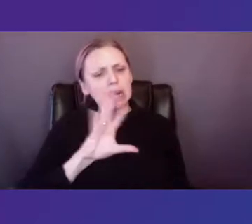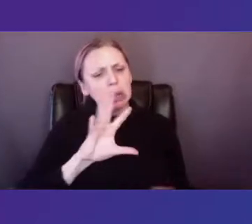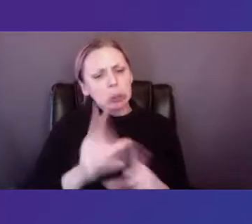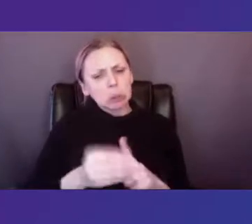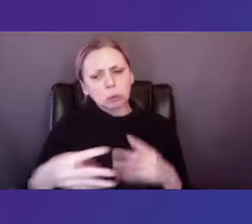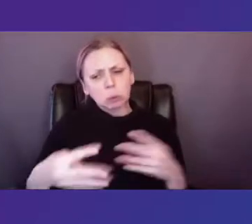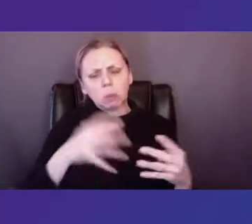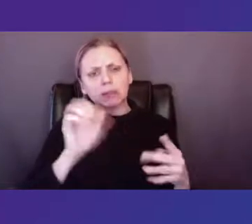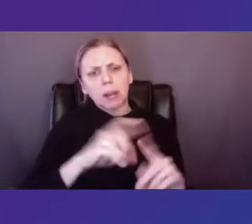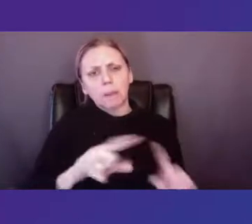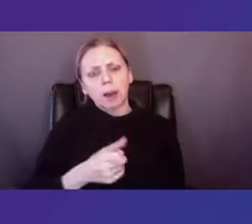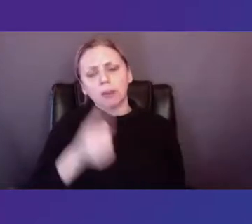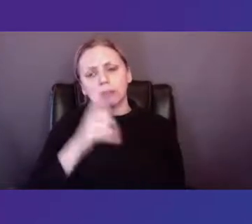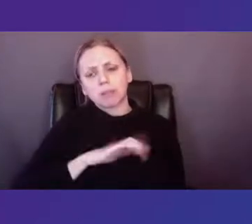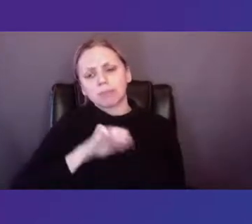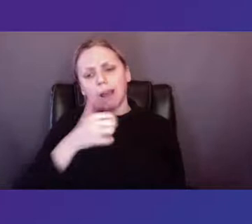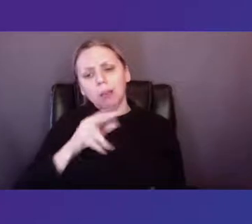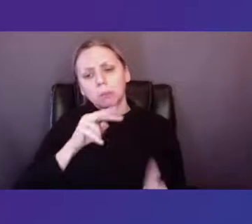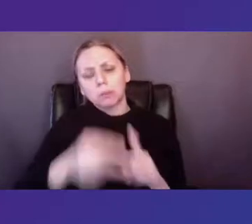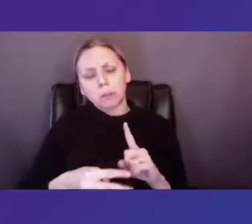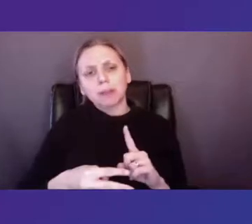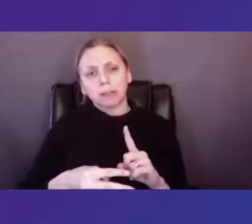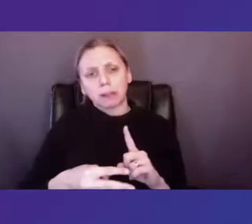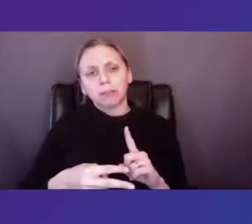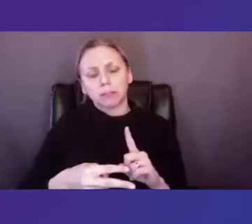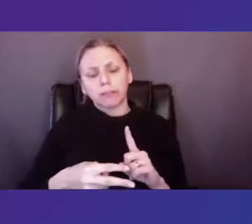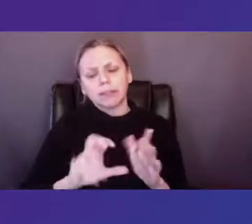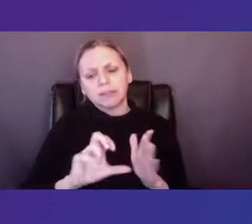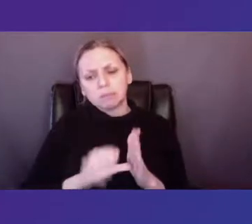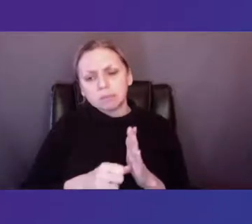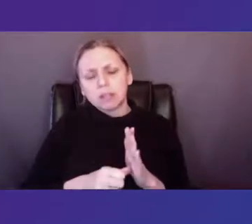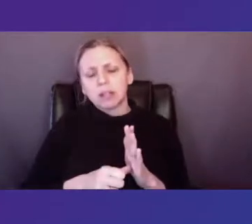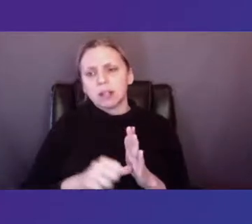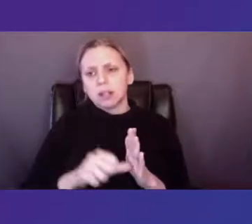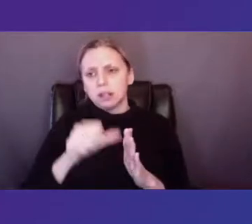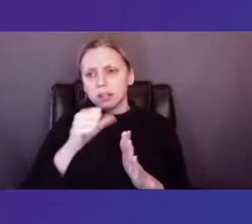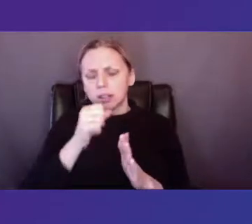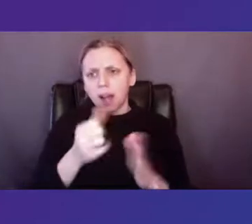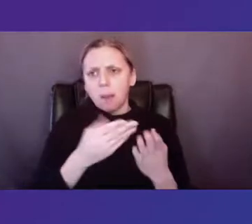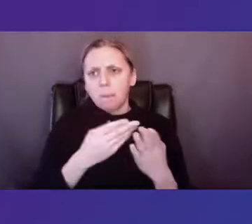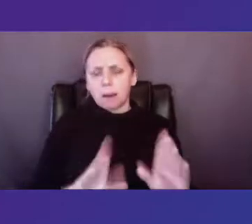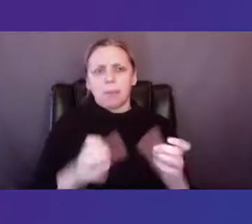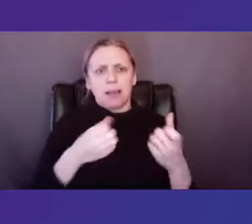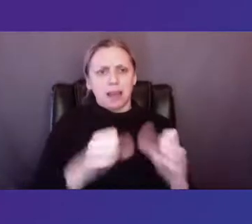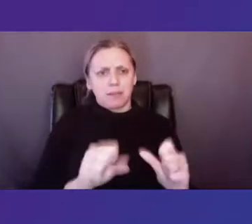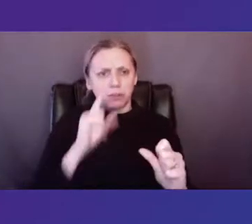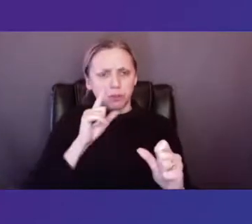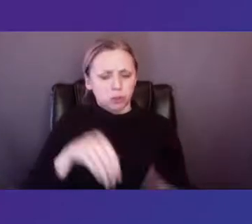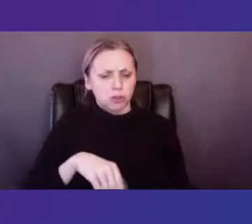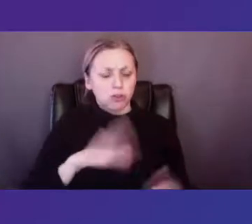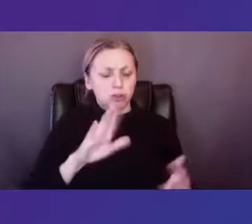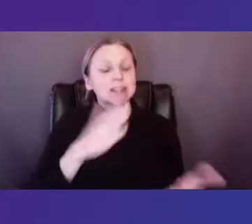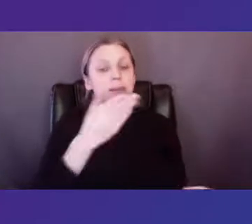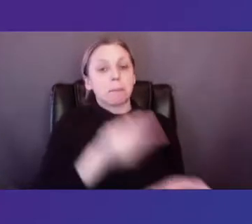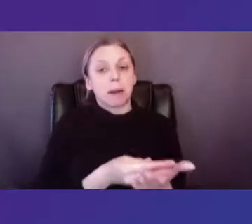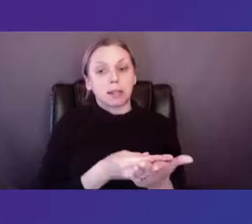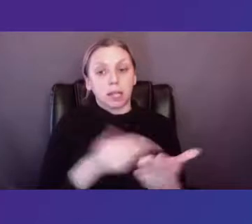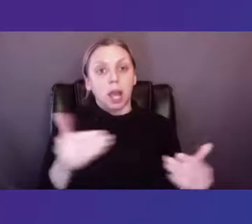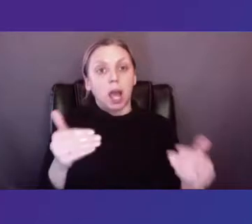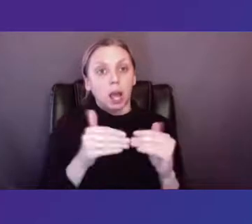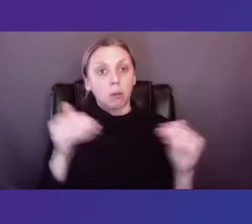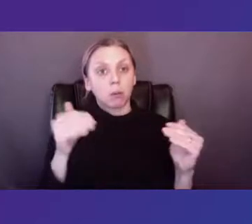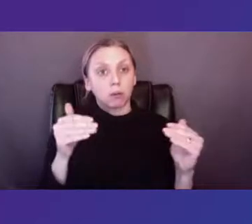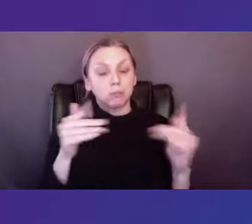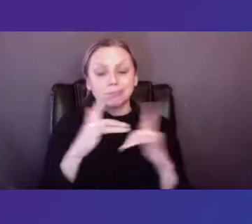look at it from another angle, spotlighting less visible, less public efforts to address funding inequities that were